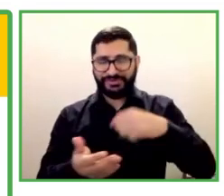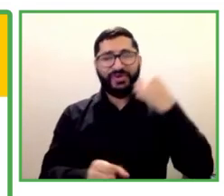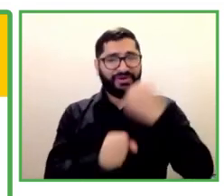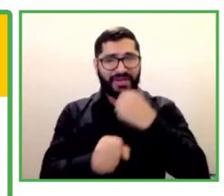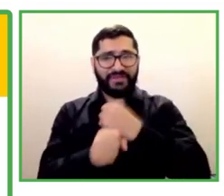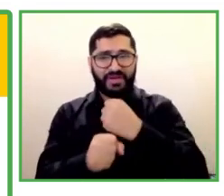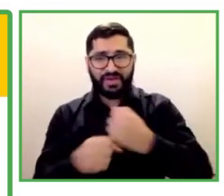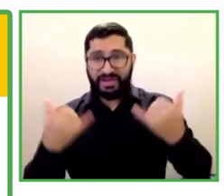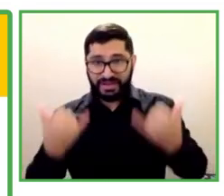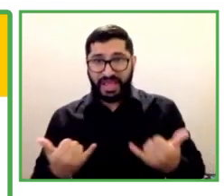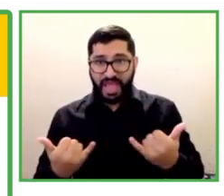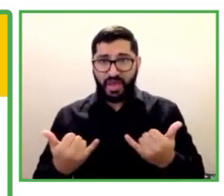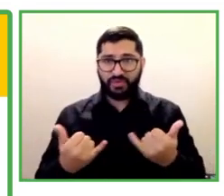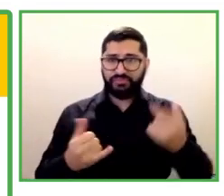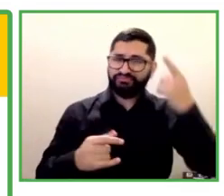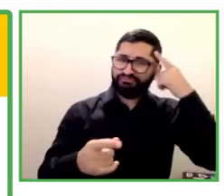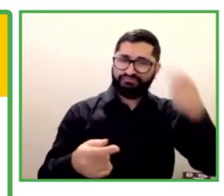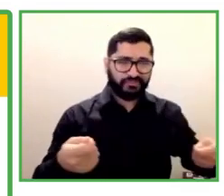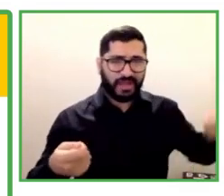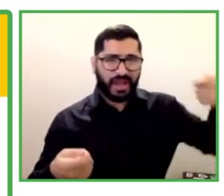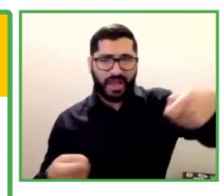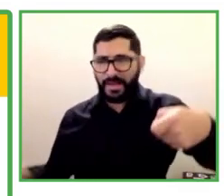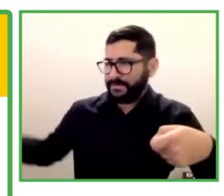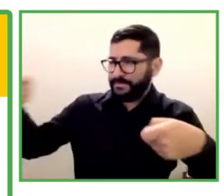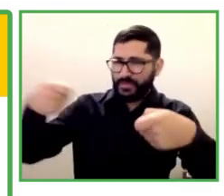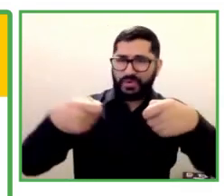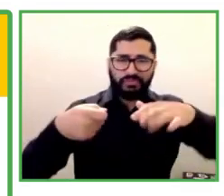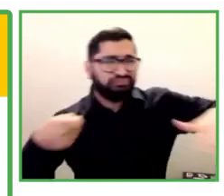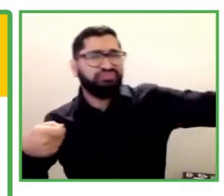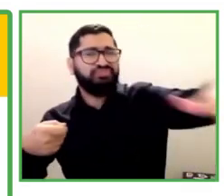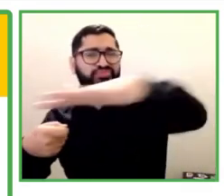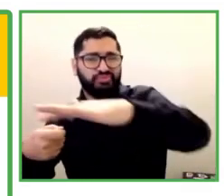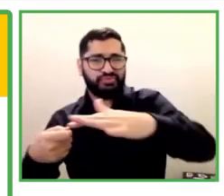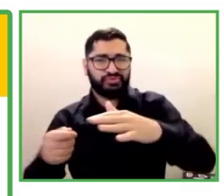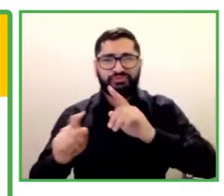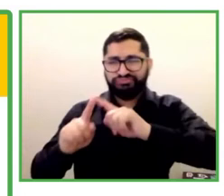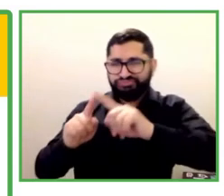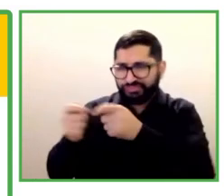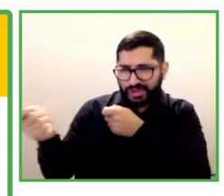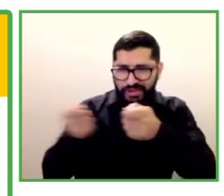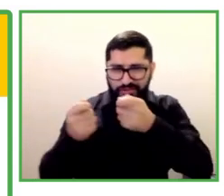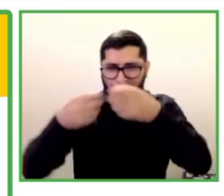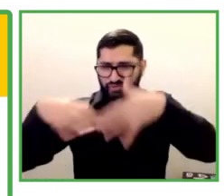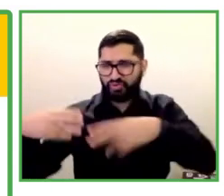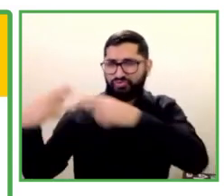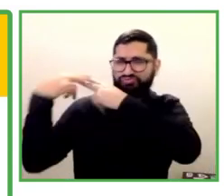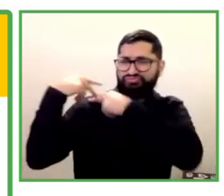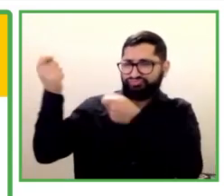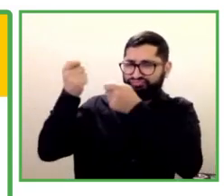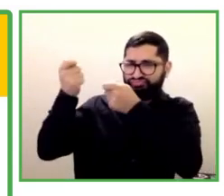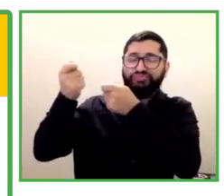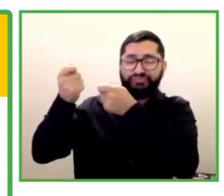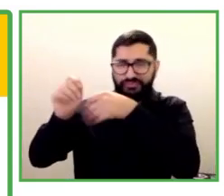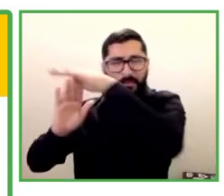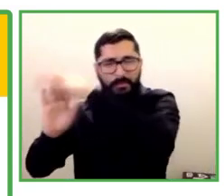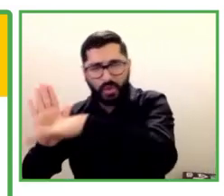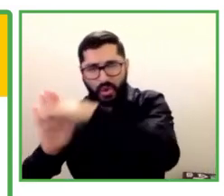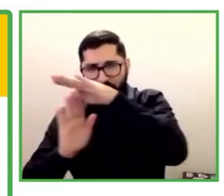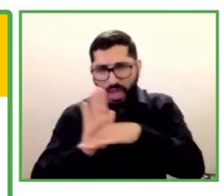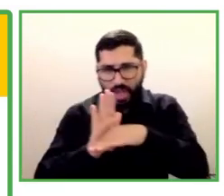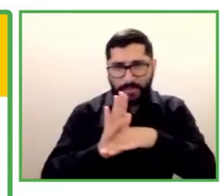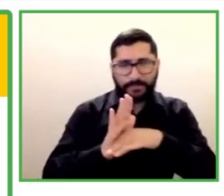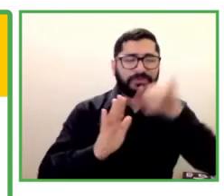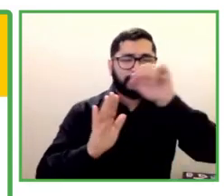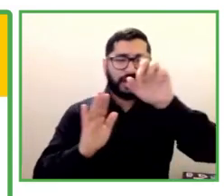which won the Zero Project Award this year, through which we make the educators disability confident.